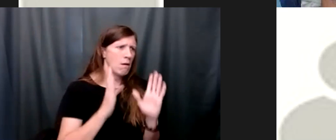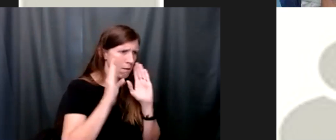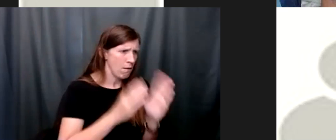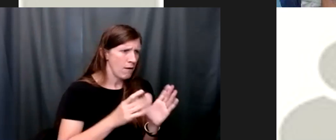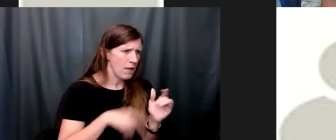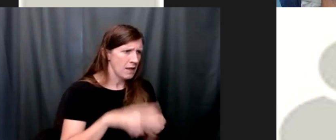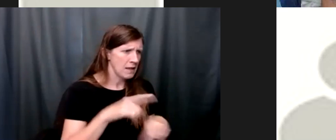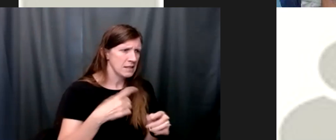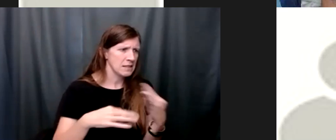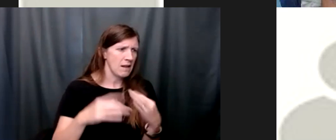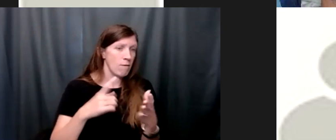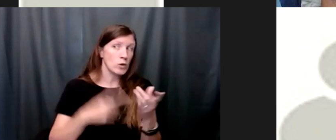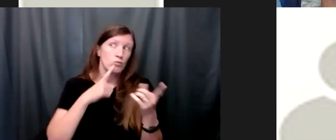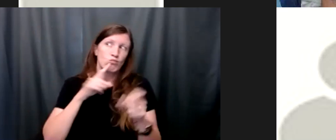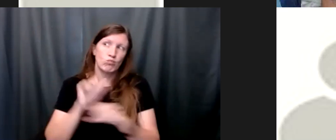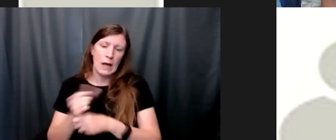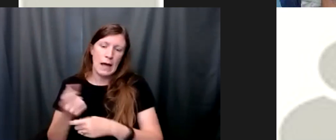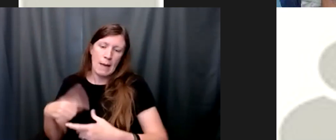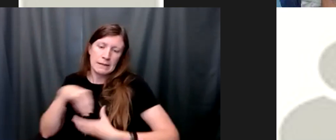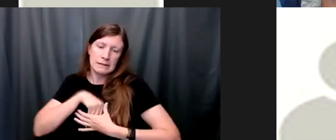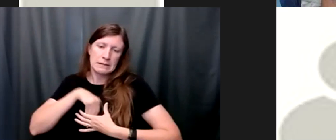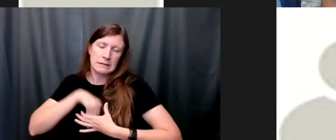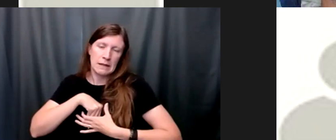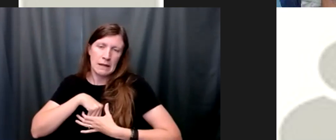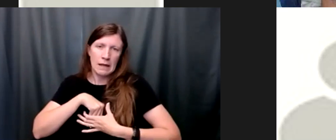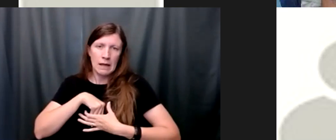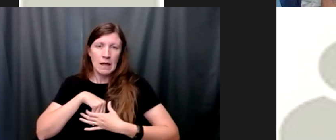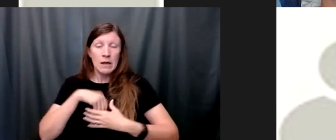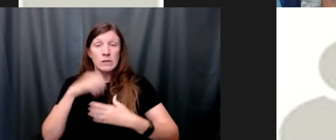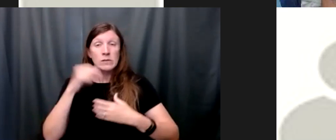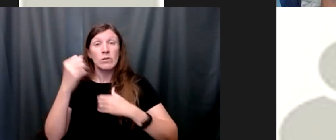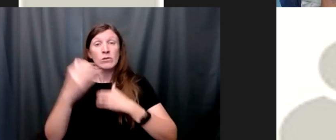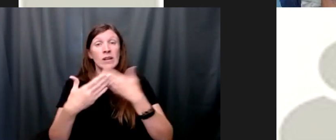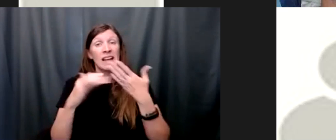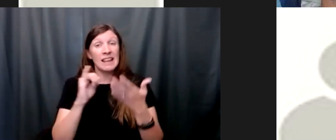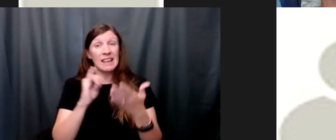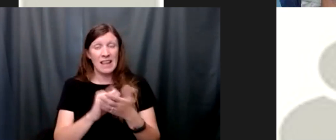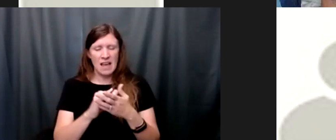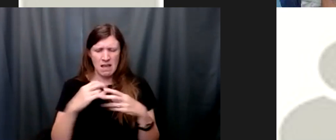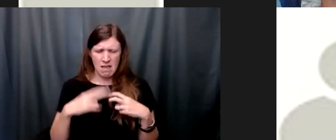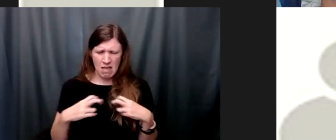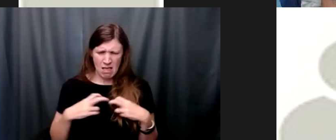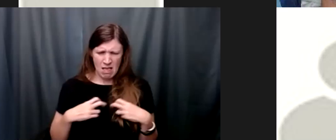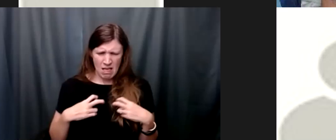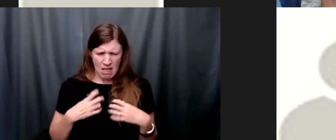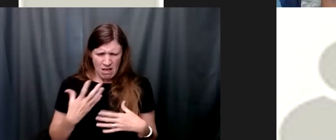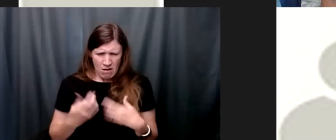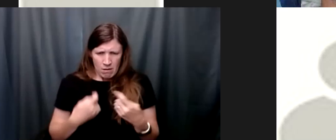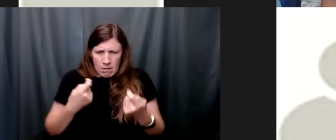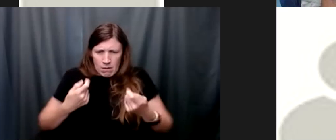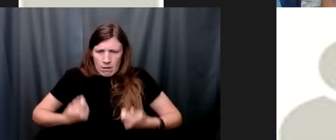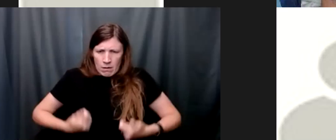and our hope is that in this season you'll actually come out of the season stronger and healthier than you were going into it